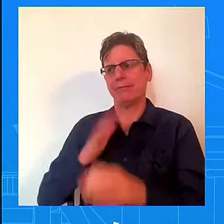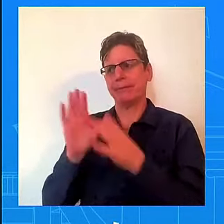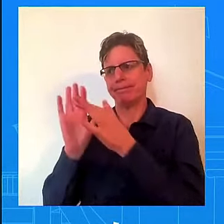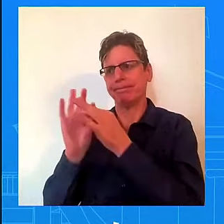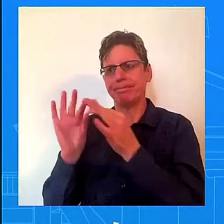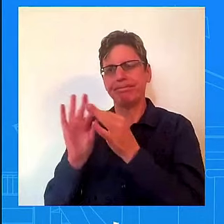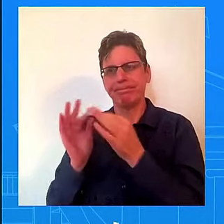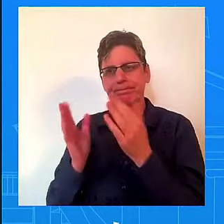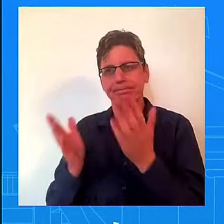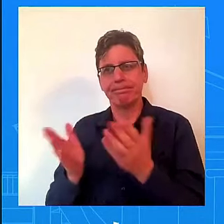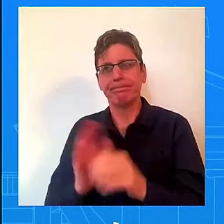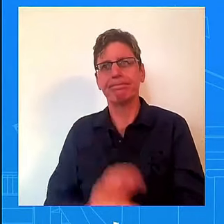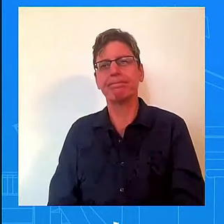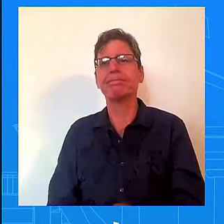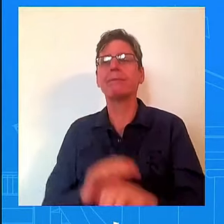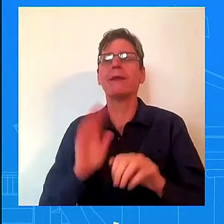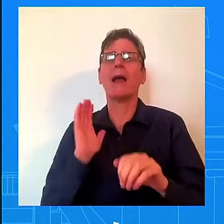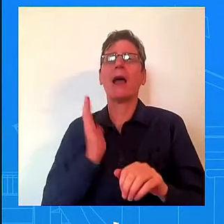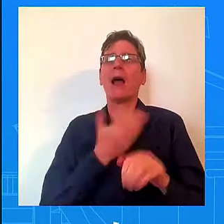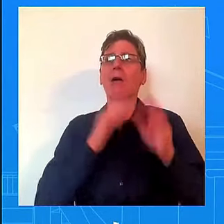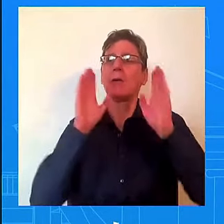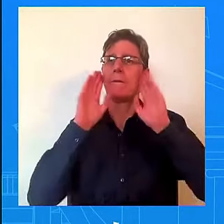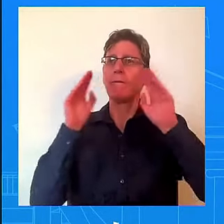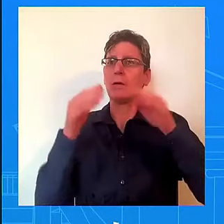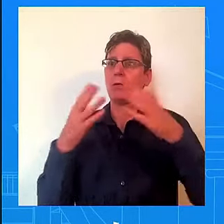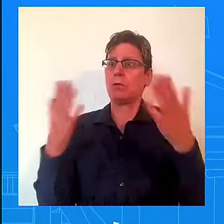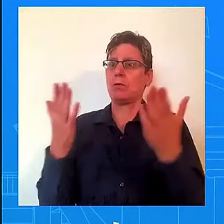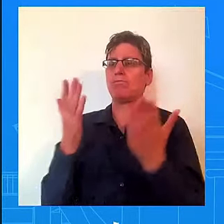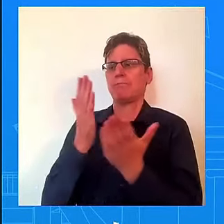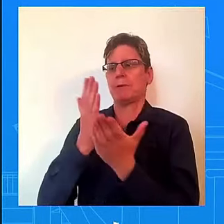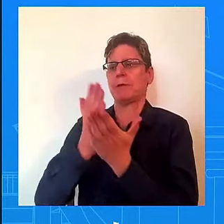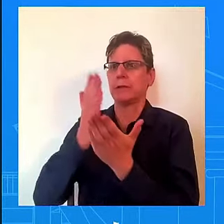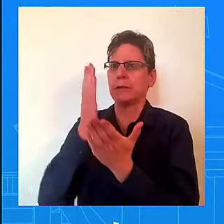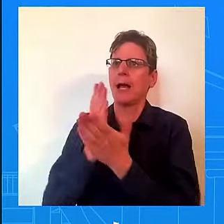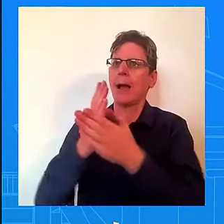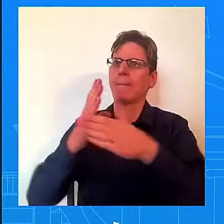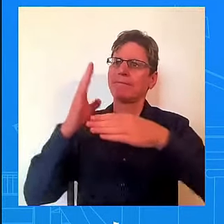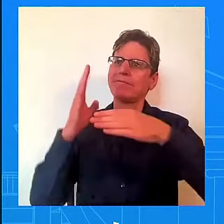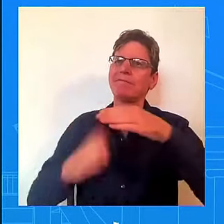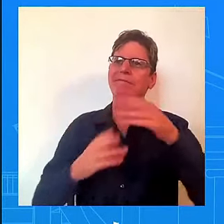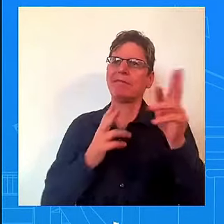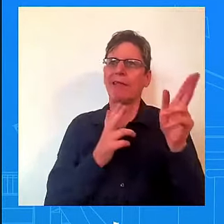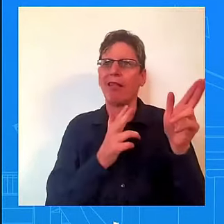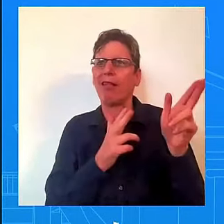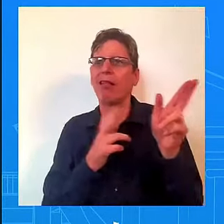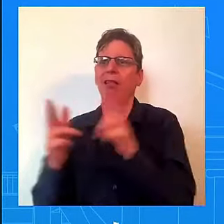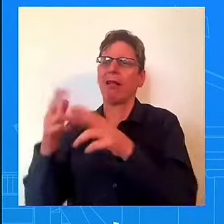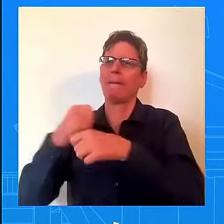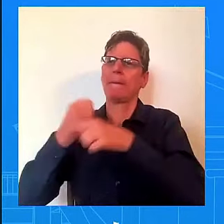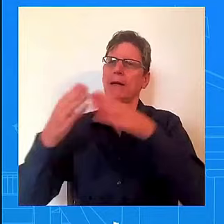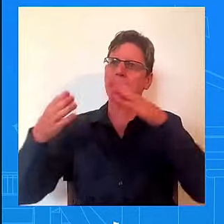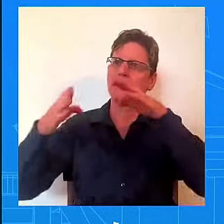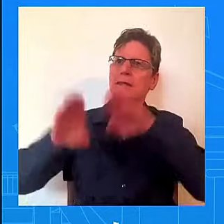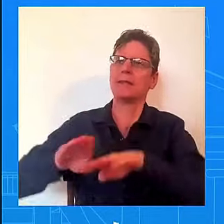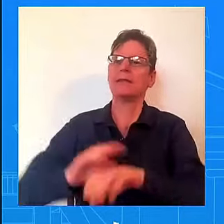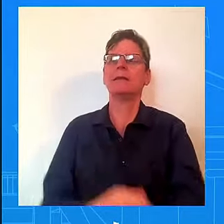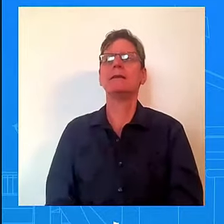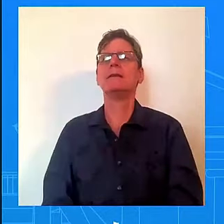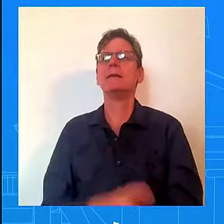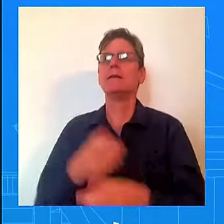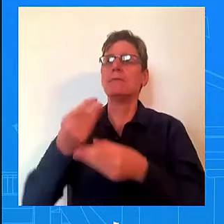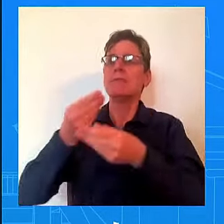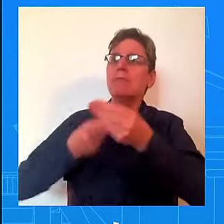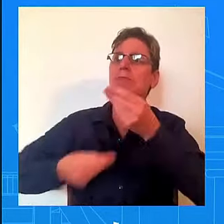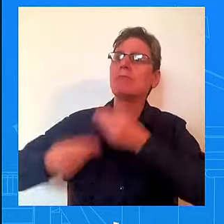continuously with our co-mediators, Qatar and Egypt, on next steps on getting to that